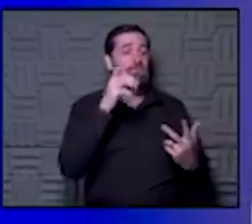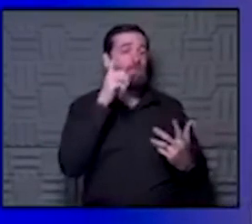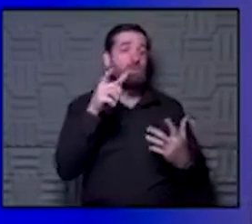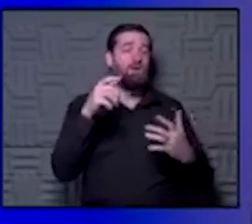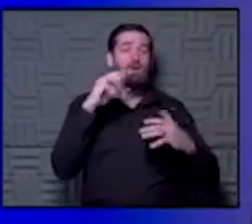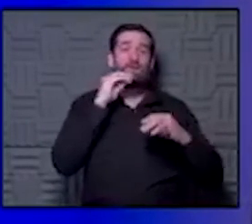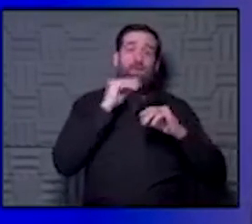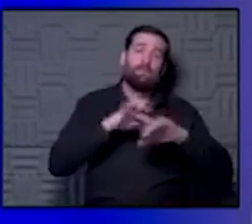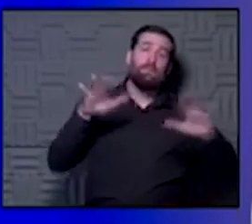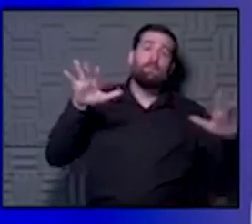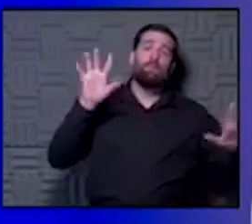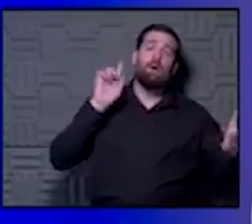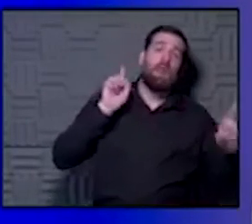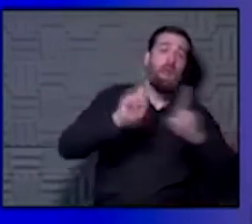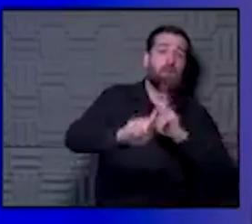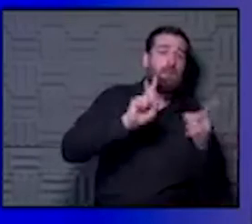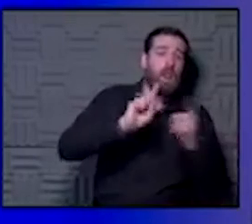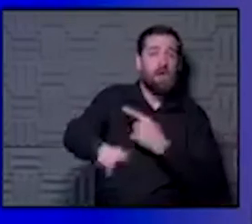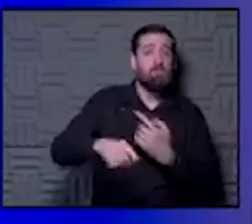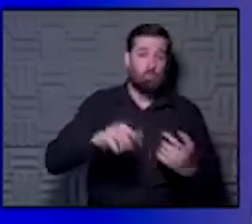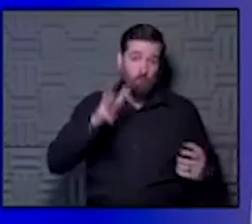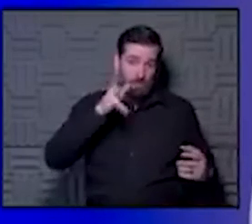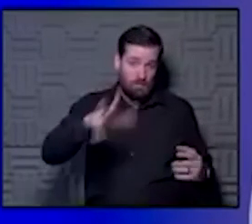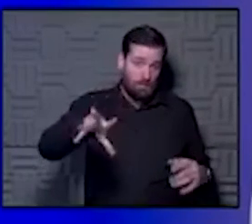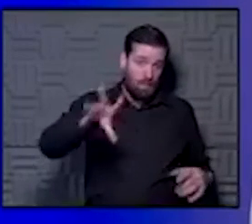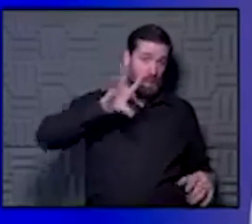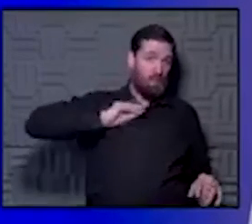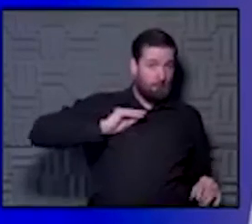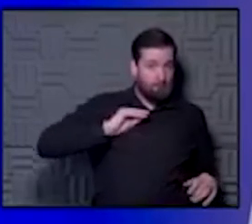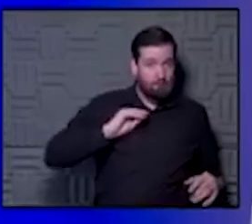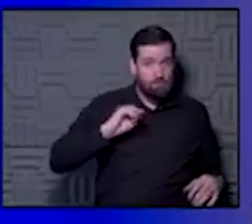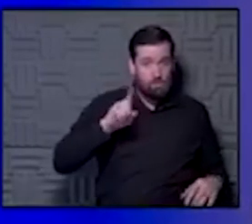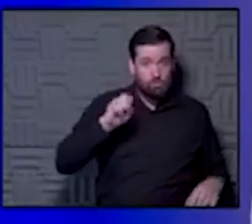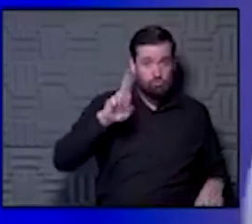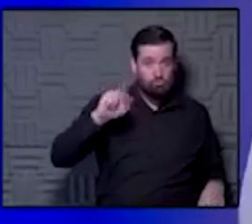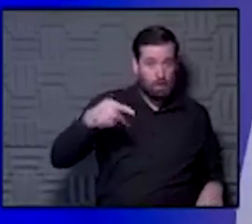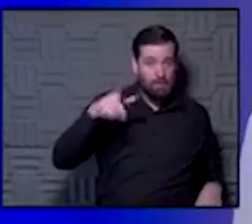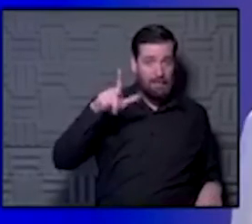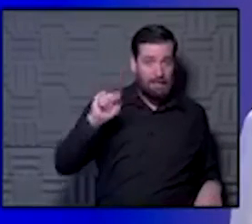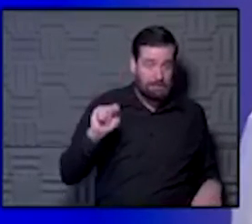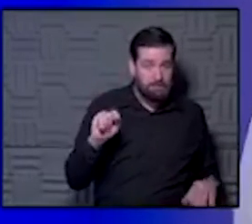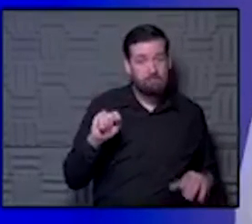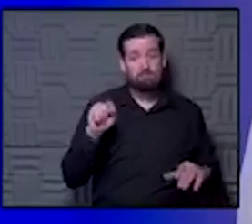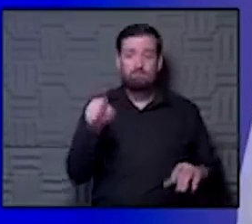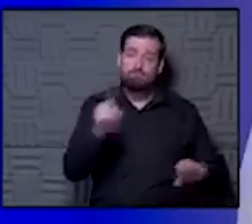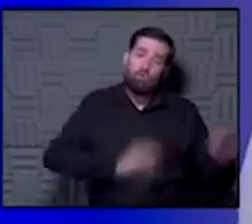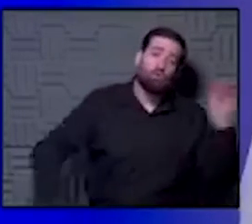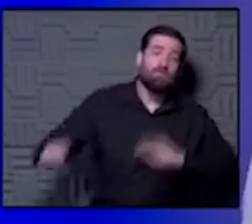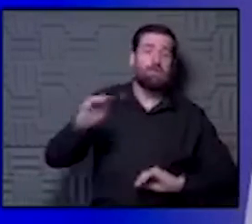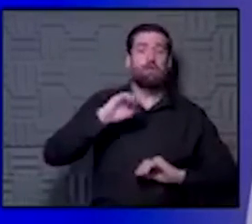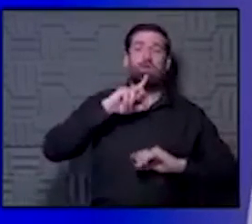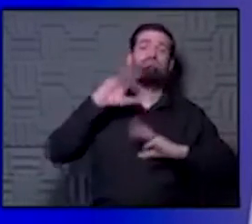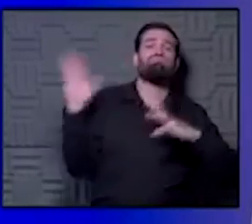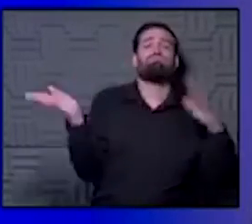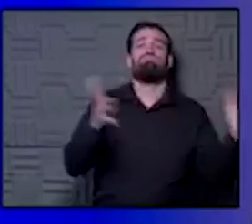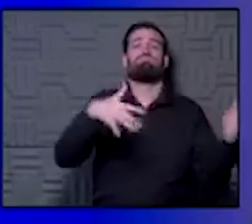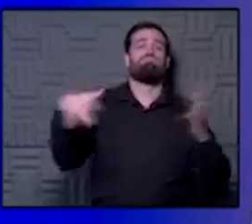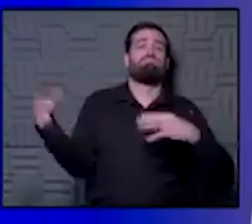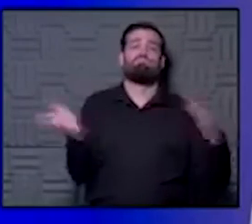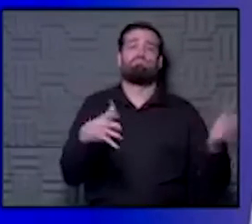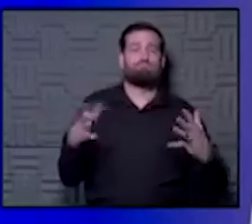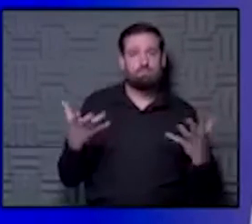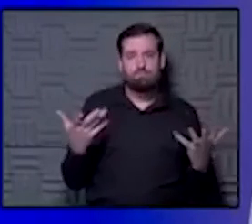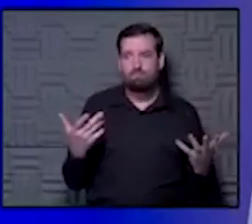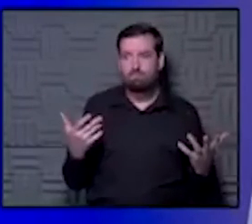clouds. What is the chance you're going to inhale certain droplets? While you're running through that, you're moving, there is turbulent flow with the wind.